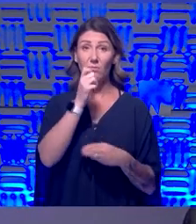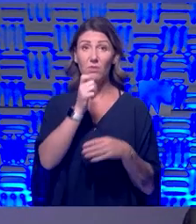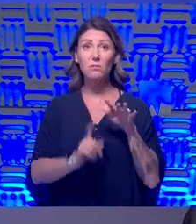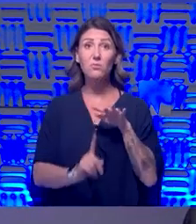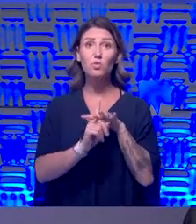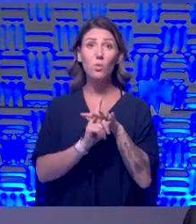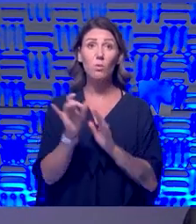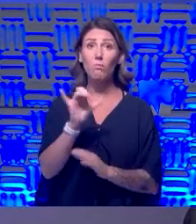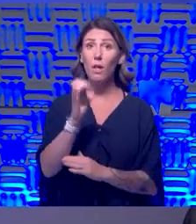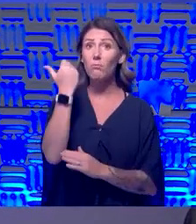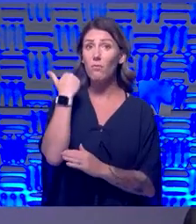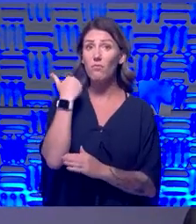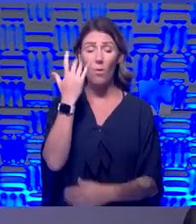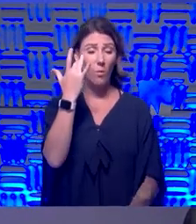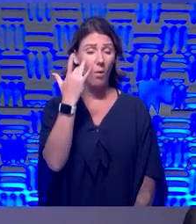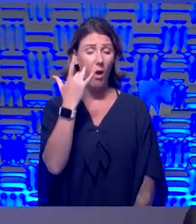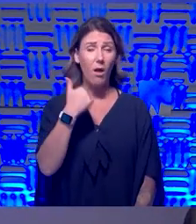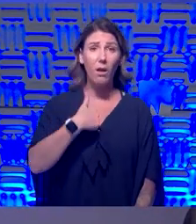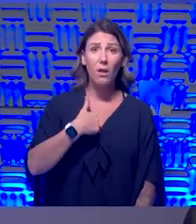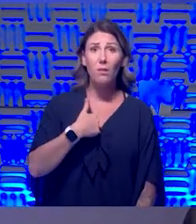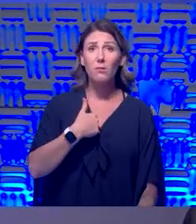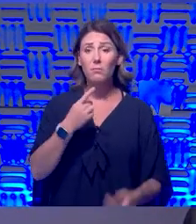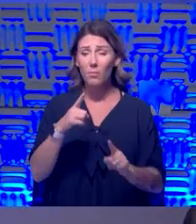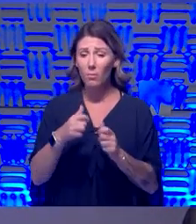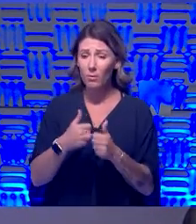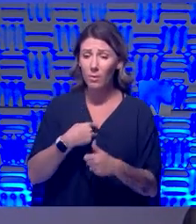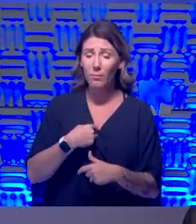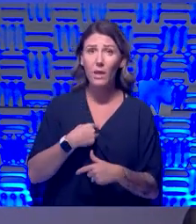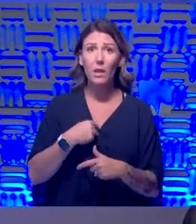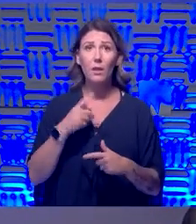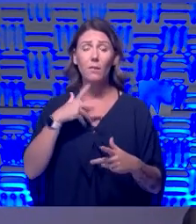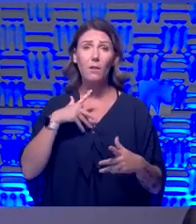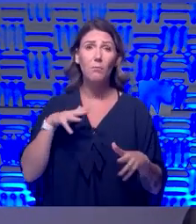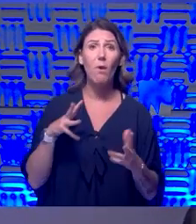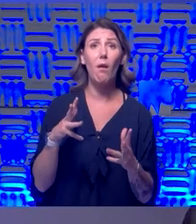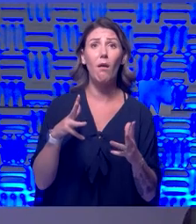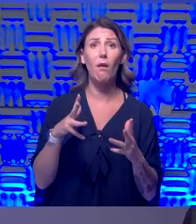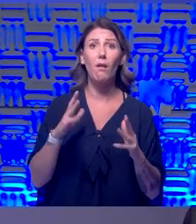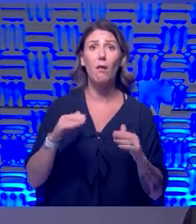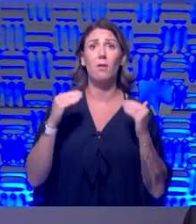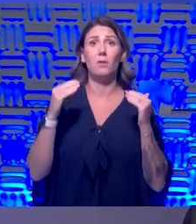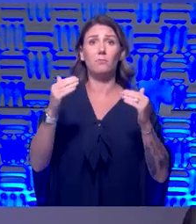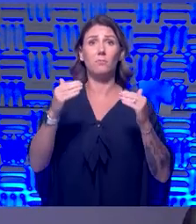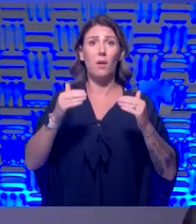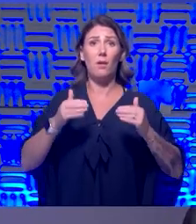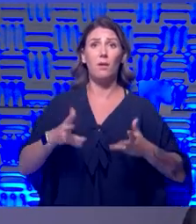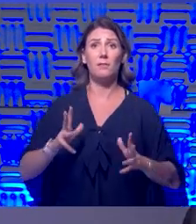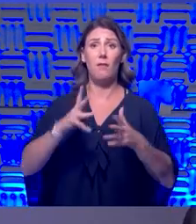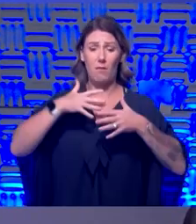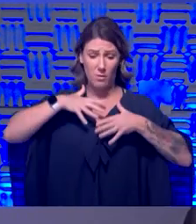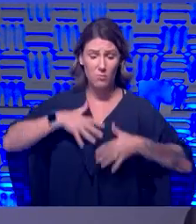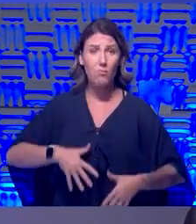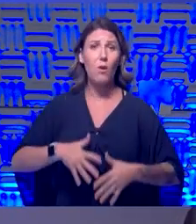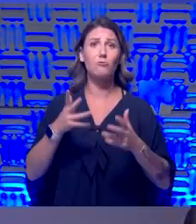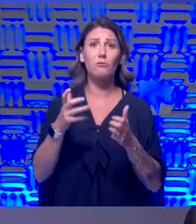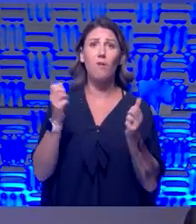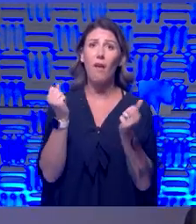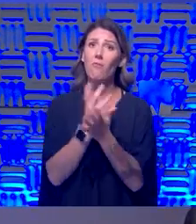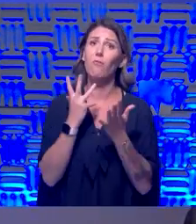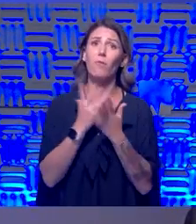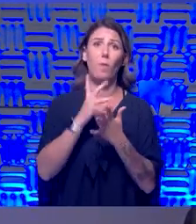the way they used to. Why is this happening? And then it can cause a bit of panic, heightened anxiety, depression, all these things. And then